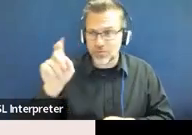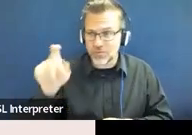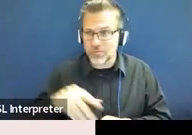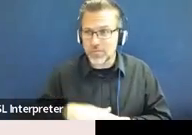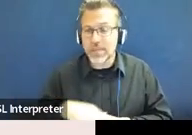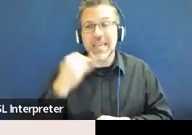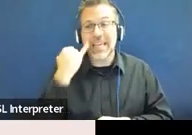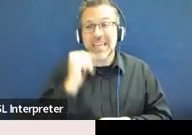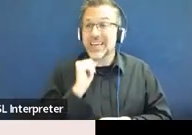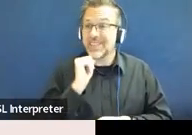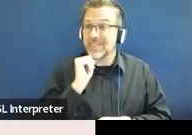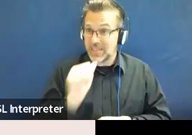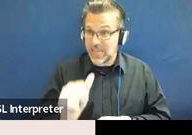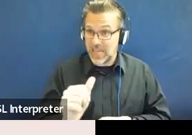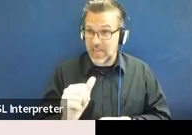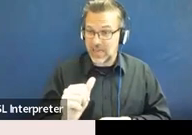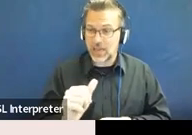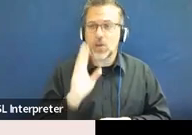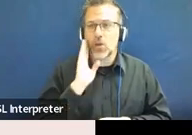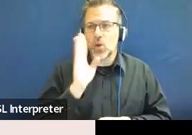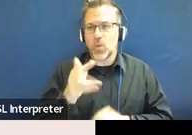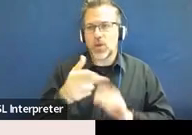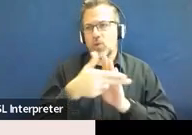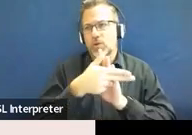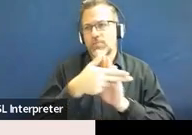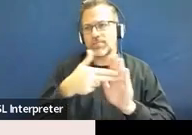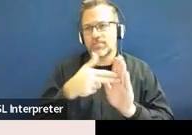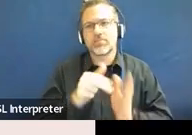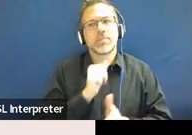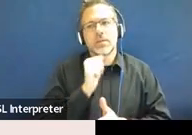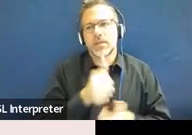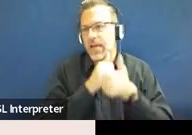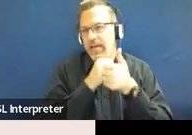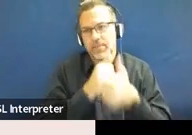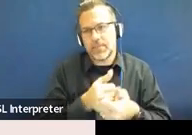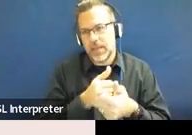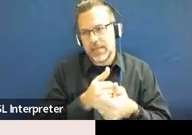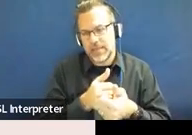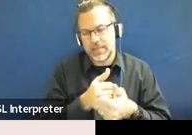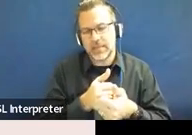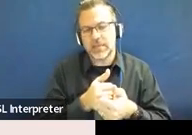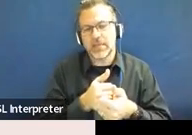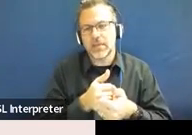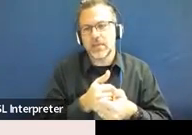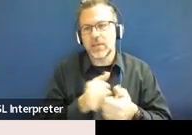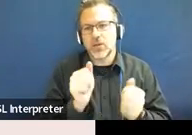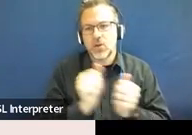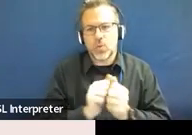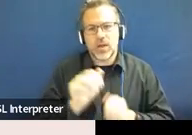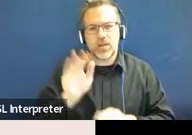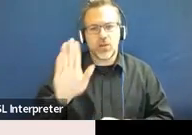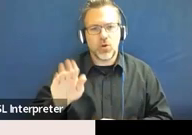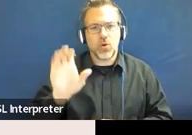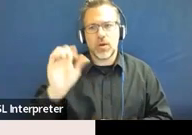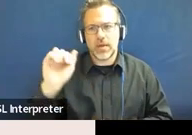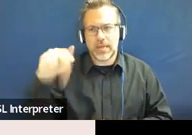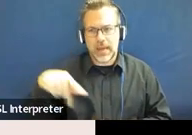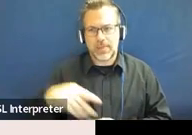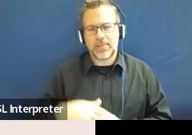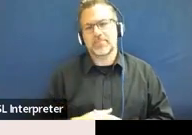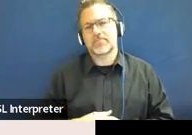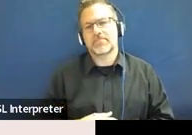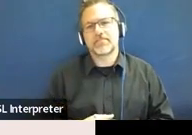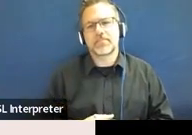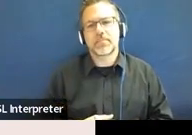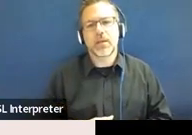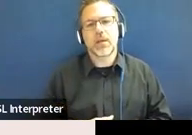would issue a finding of non-compliance as part of or alongside your CAP. When we're looking at this, one of the